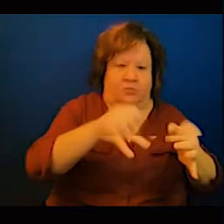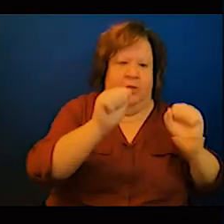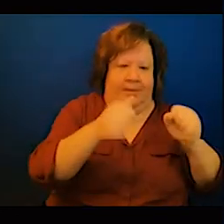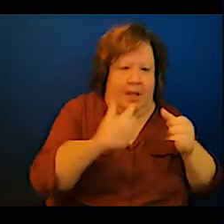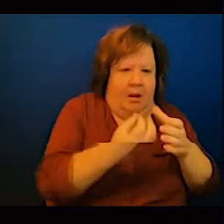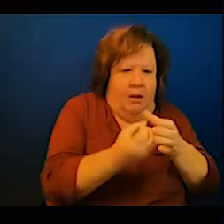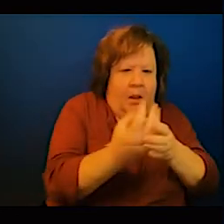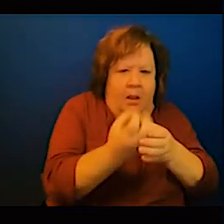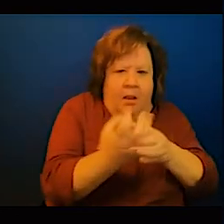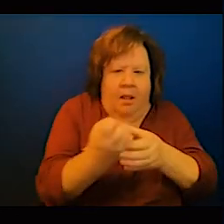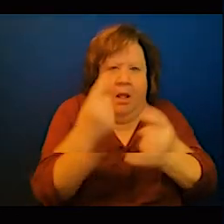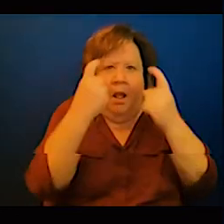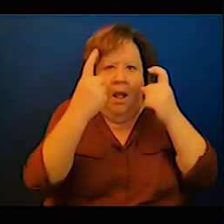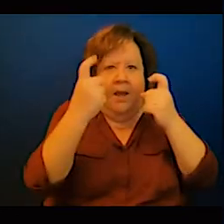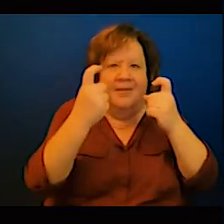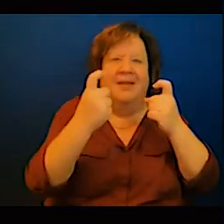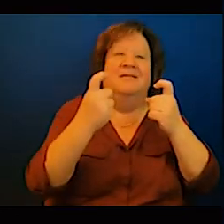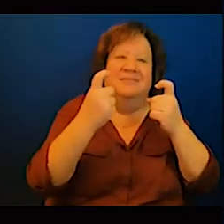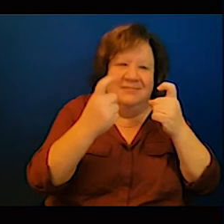when we've had